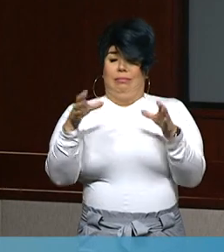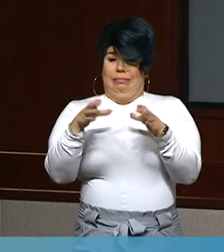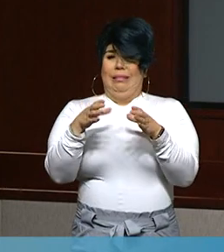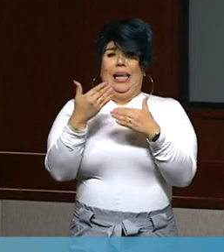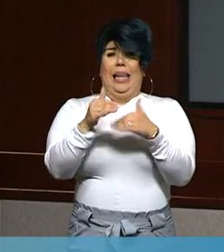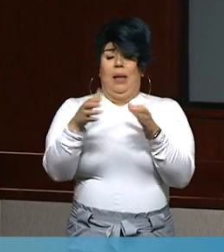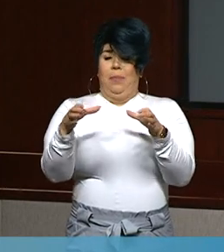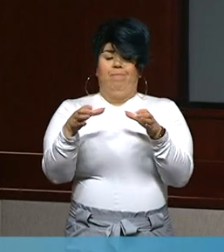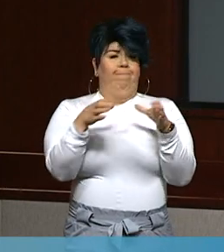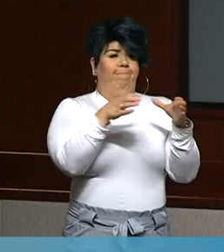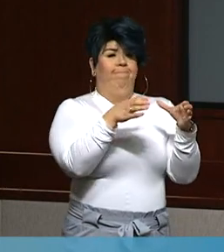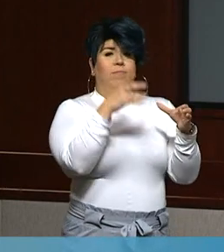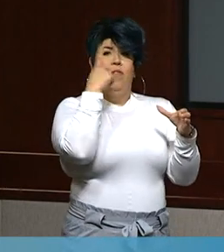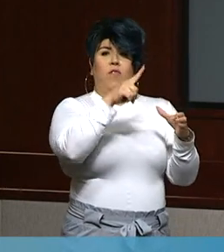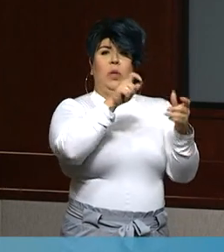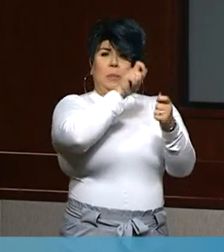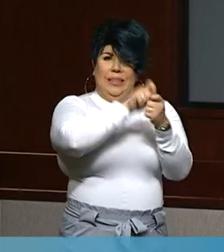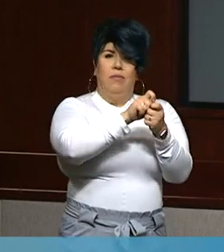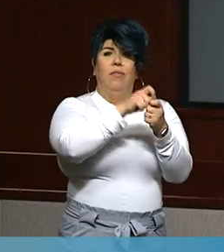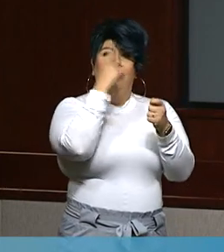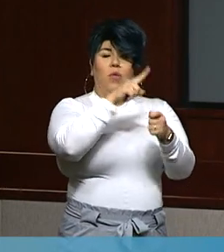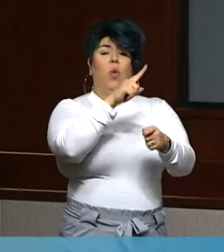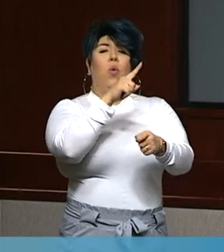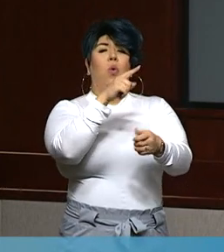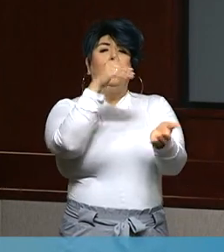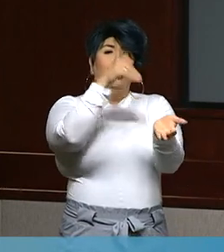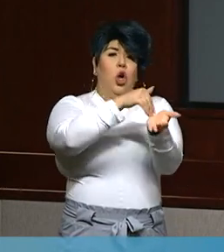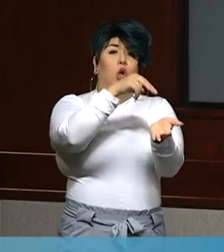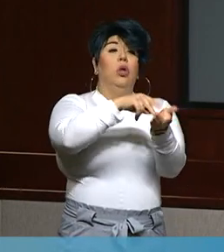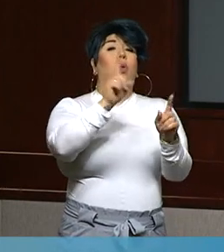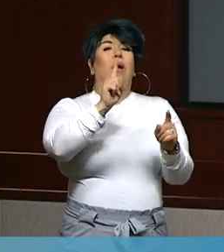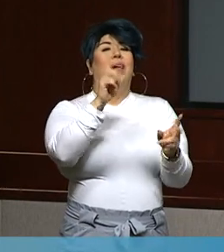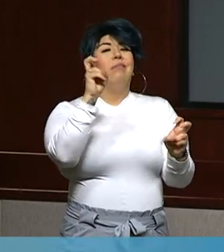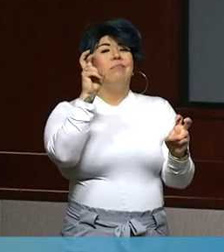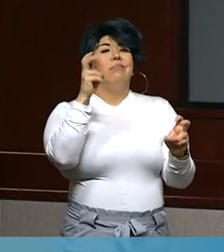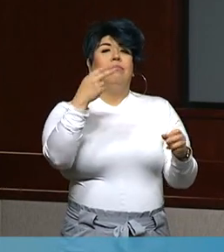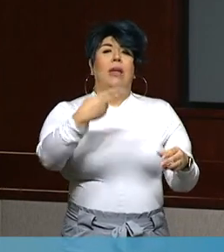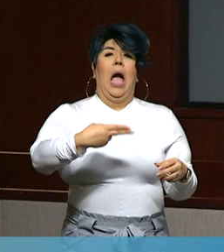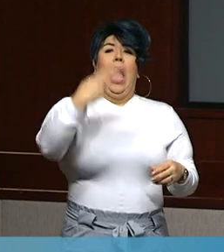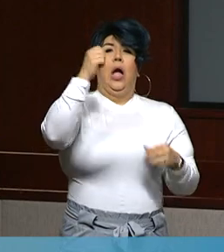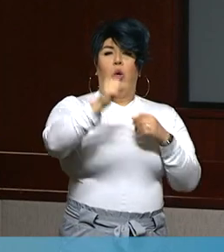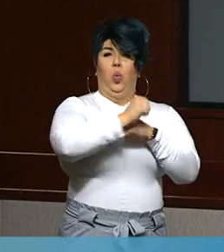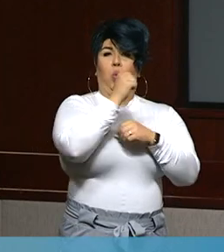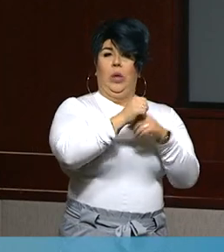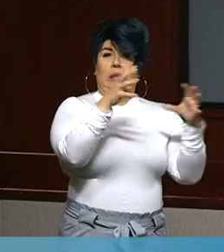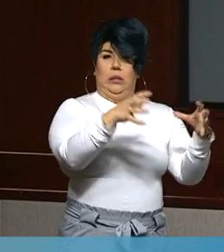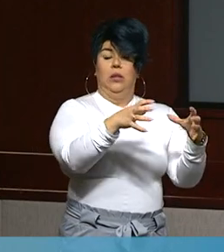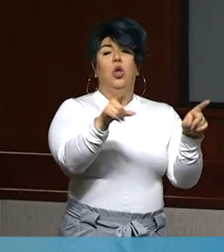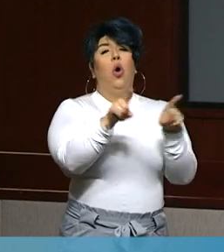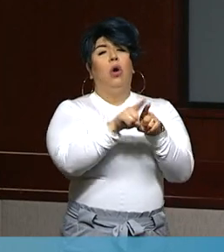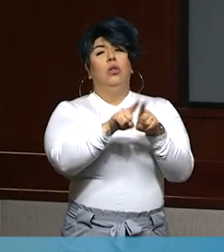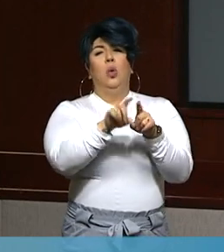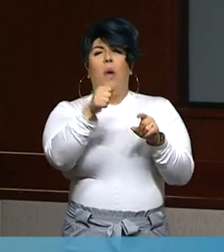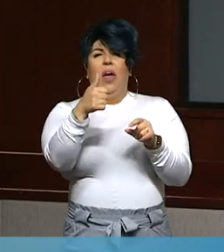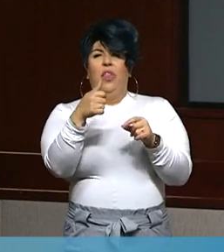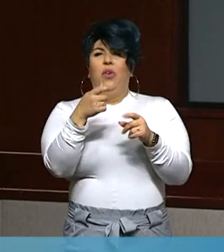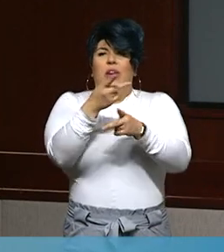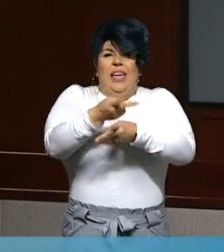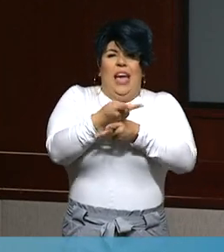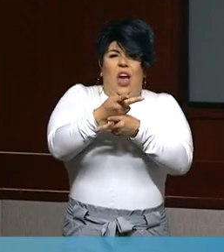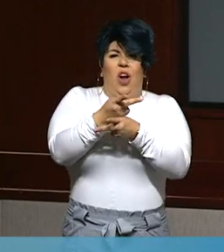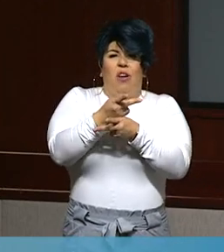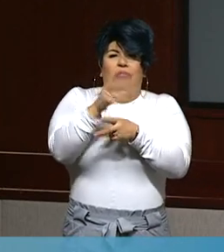healthcare workers at the highest risk of exposure to COVID-19 in our general acute care facilities in Kern County.